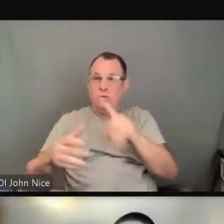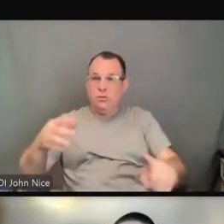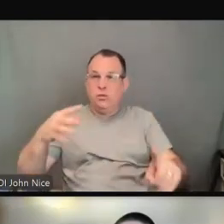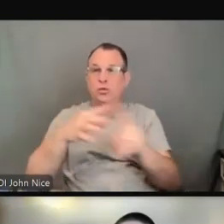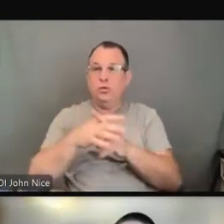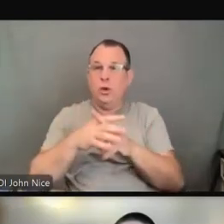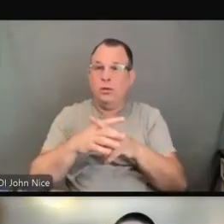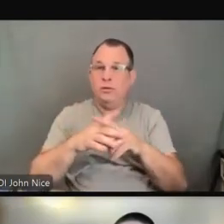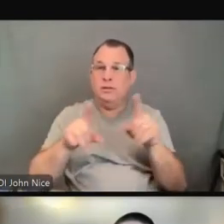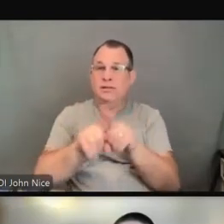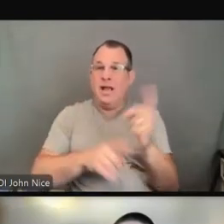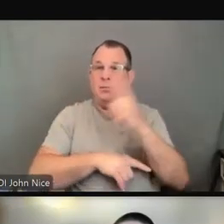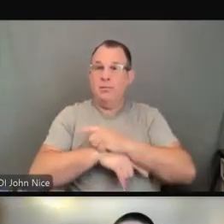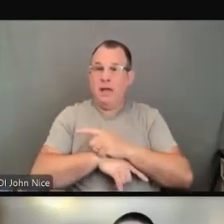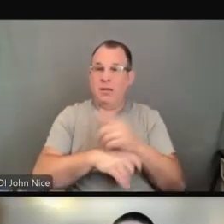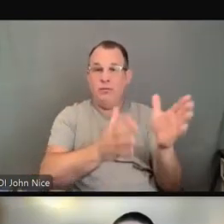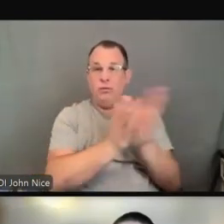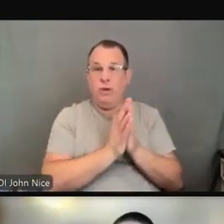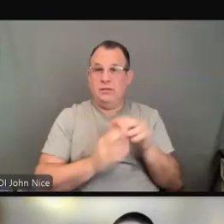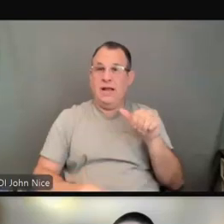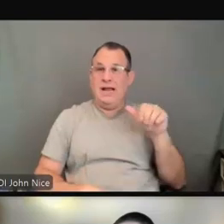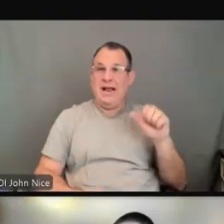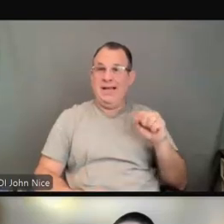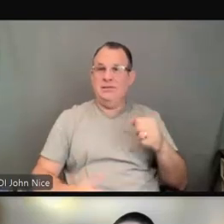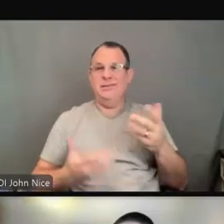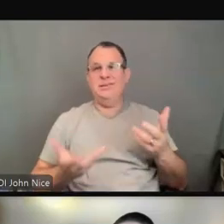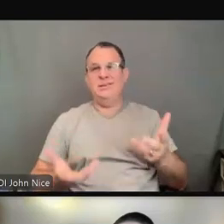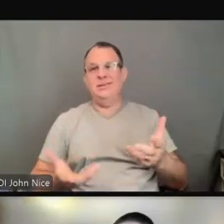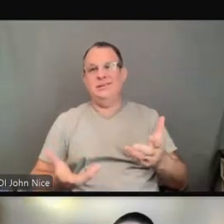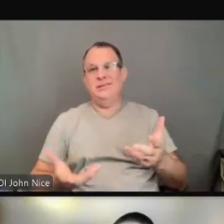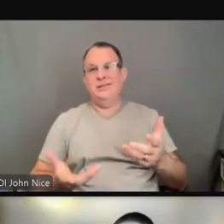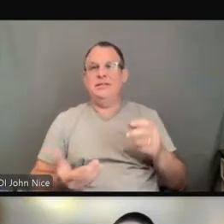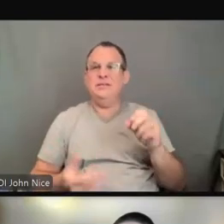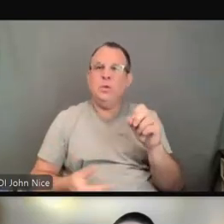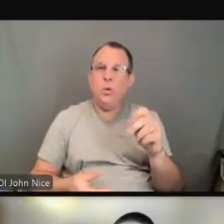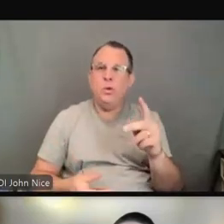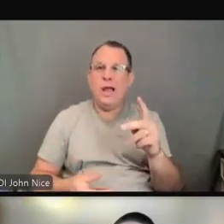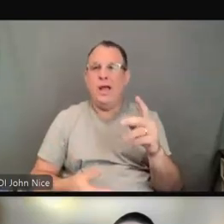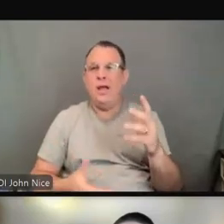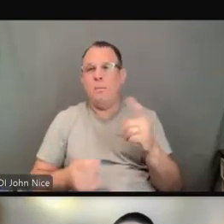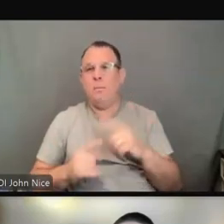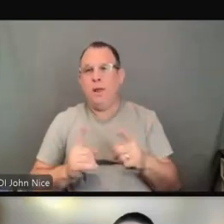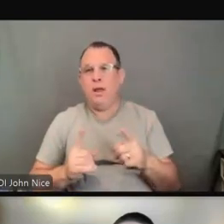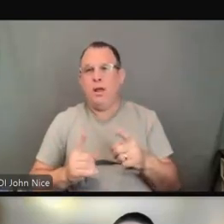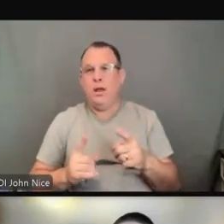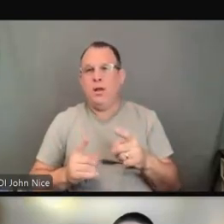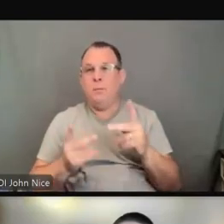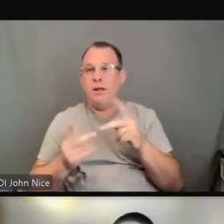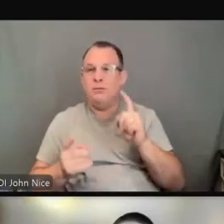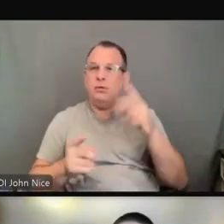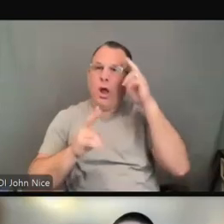aid or a service in order to communicate, that's okay. The entity must still honor your request